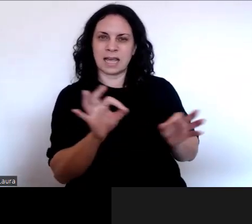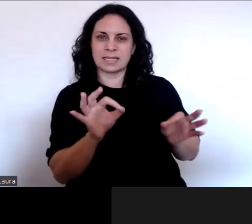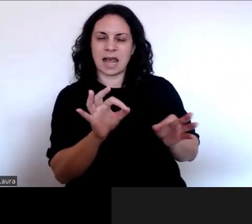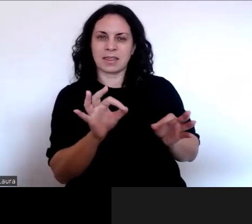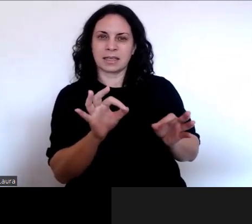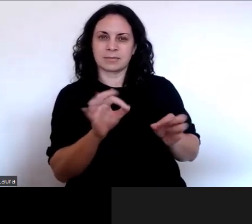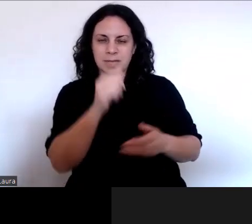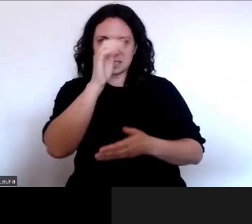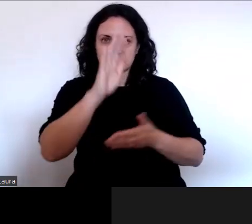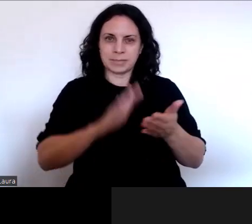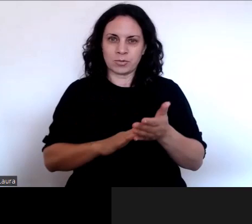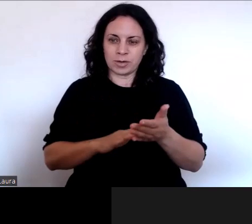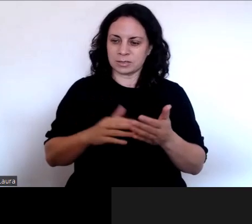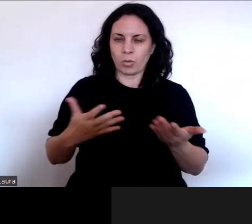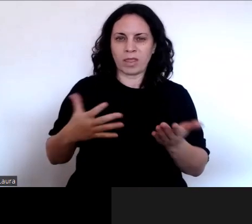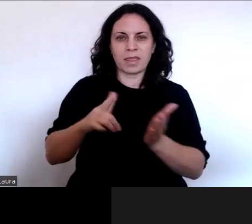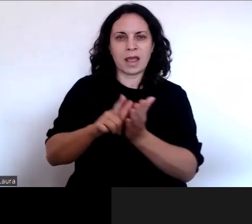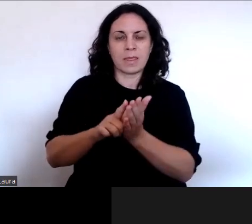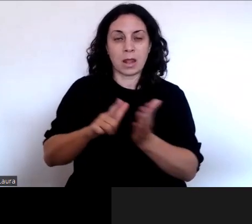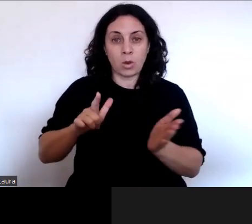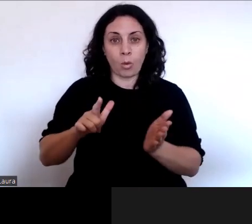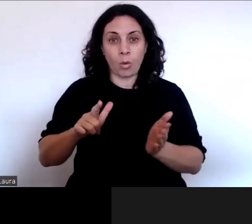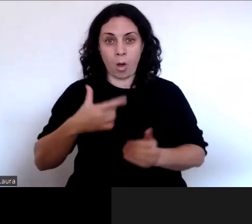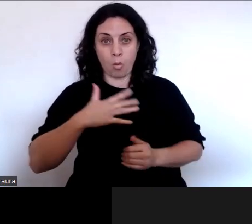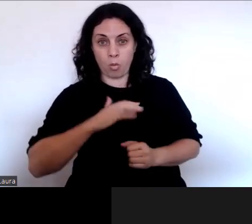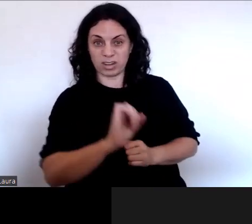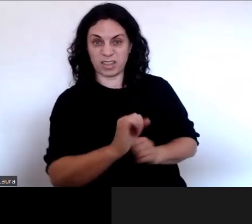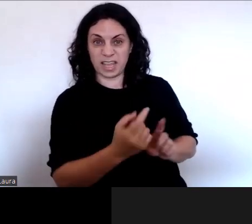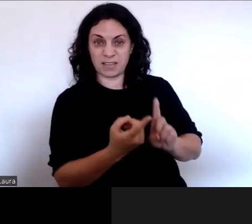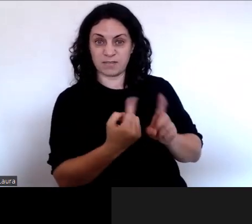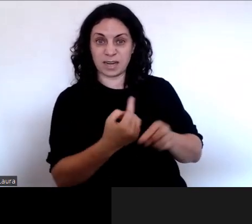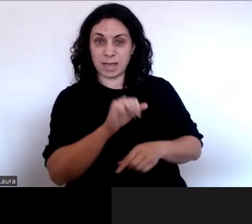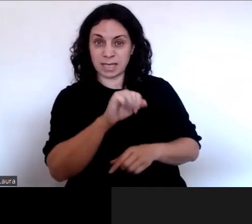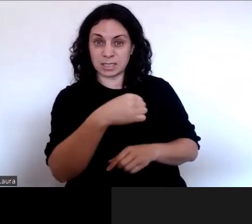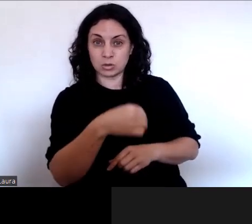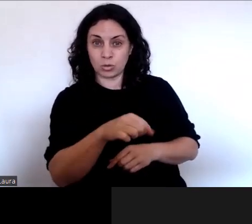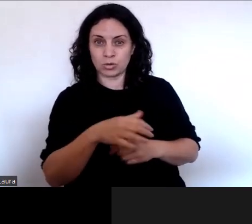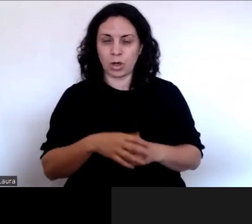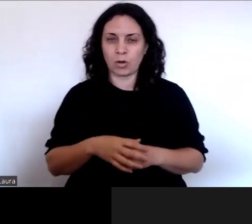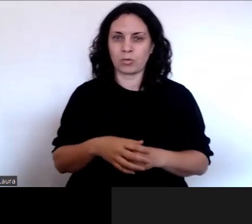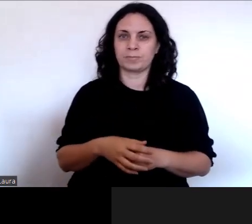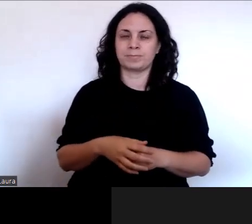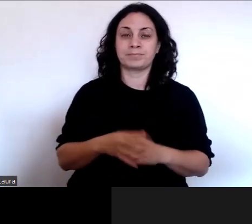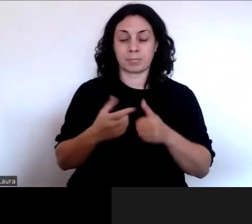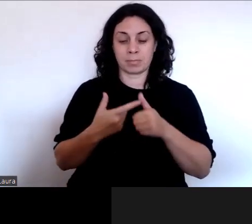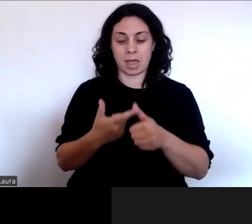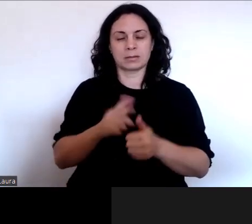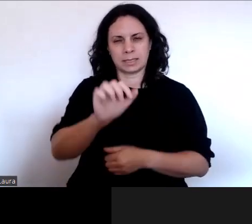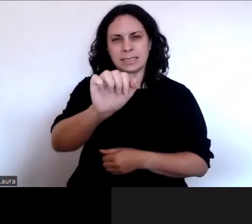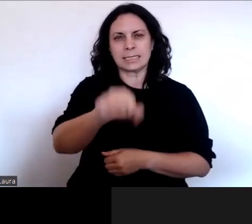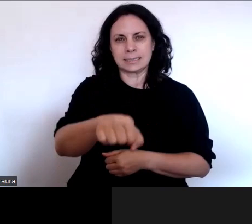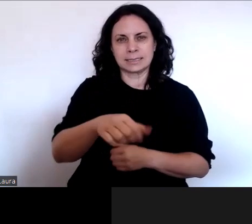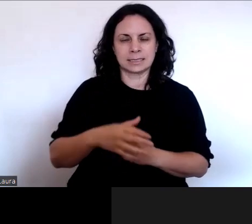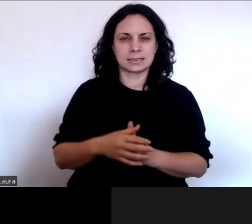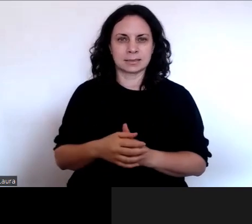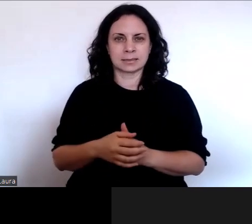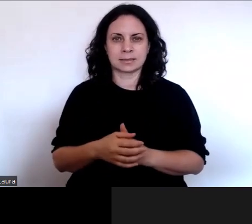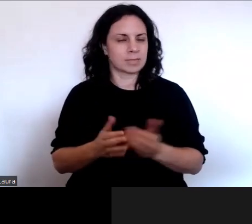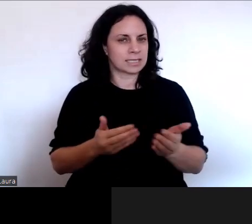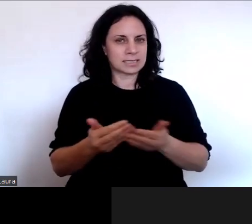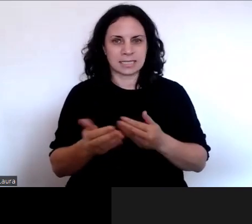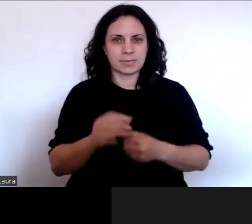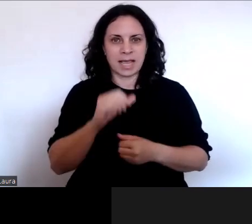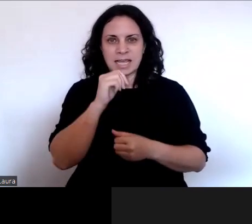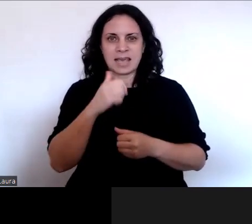to emphasize that we absolutely do want to hear from as wide range of people as possible, whether you have personal lived experience or not,